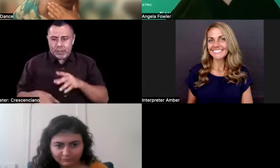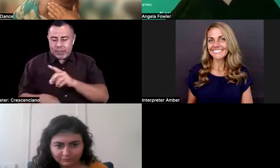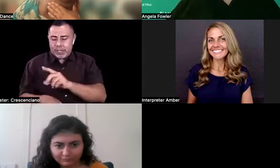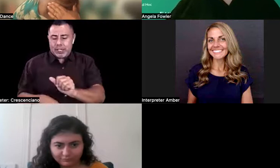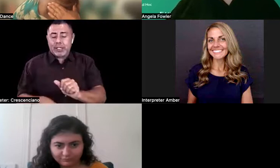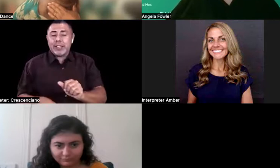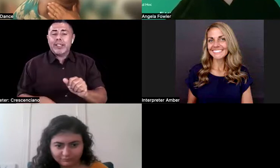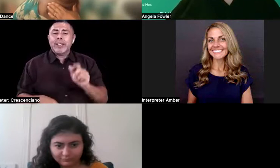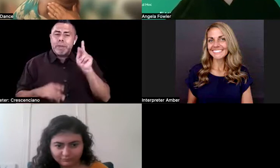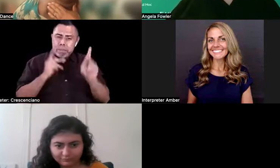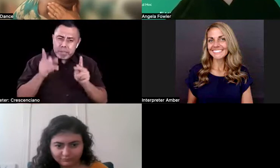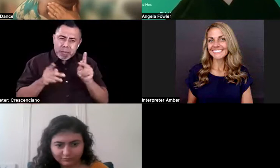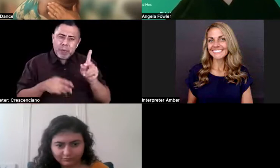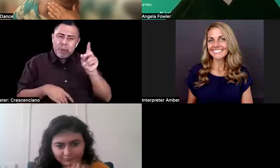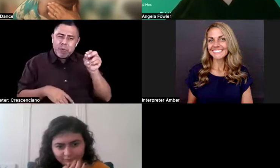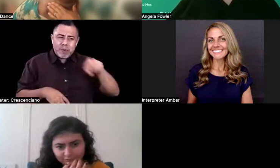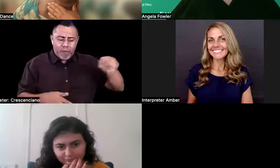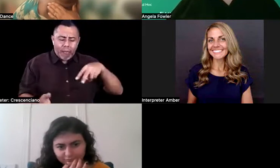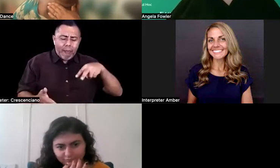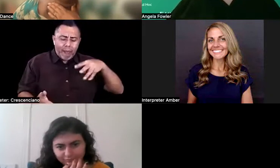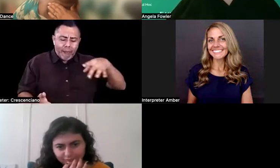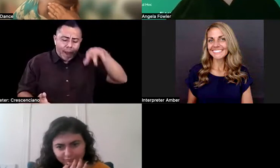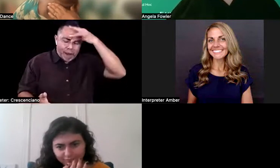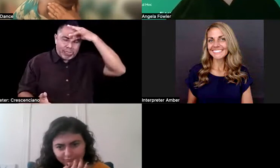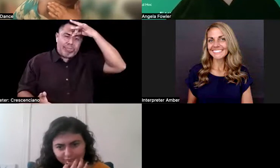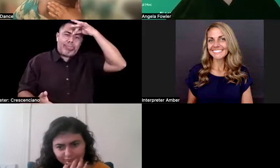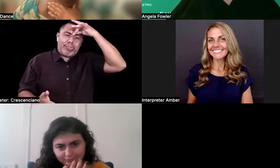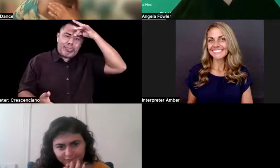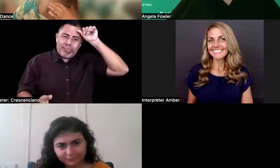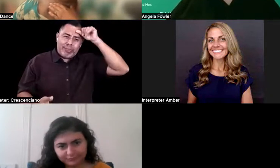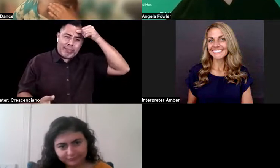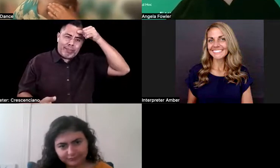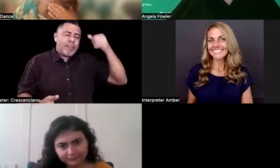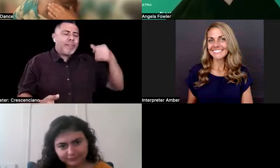You can play off of things that are, you don't have to reinvent the wheel is what I'm saying.